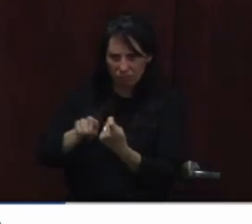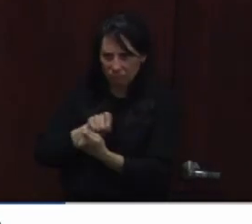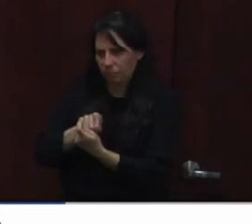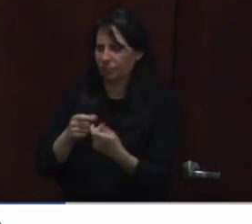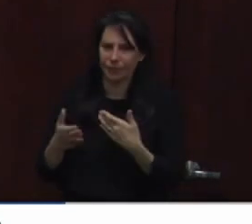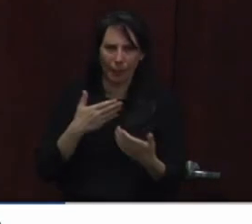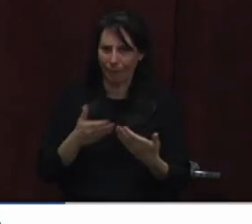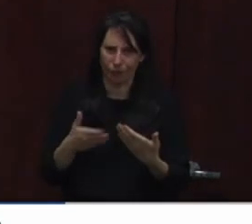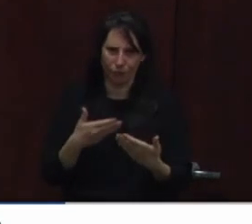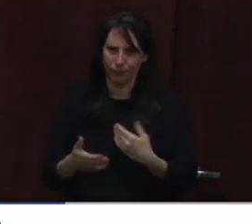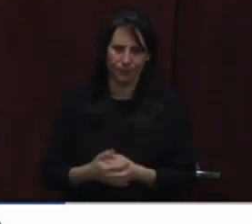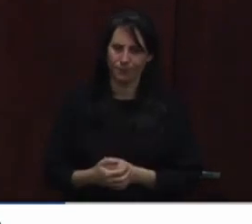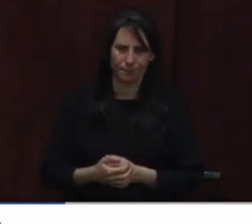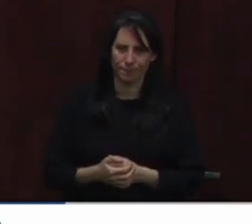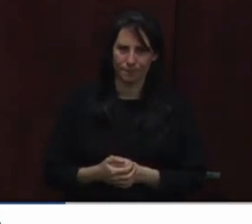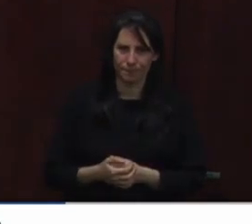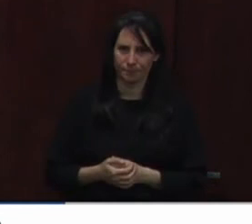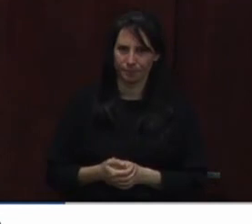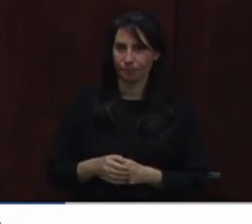Commissioners, any other questions?